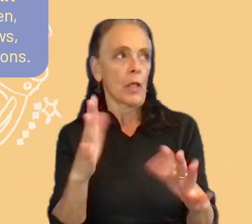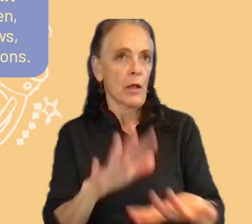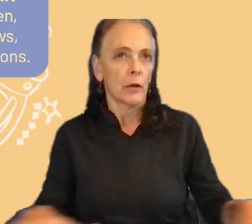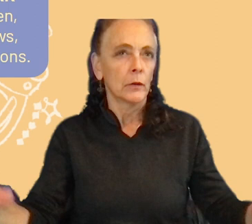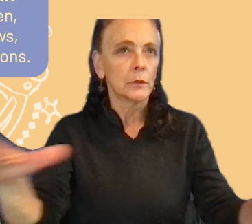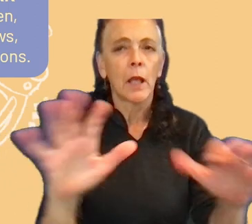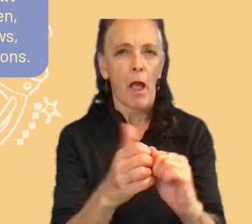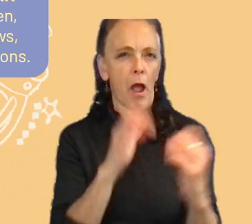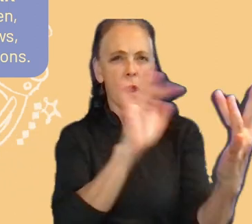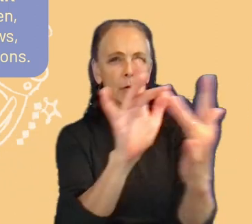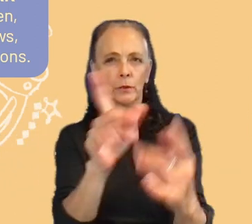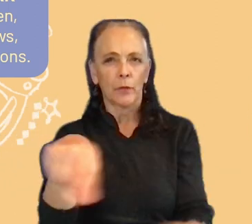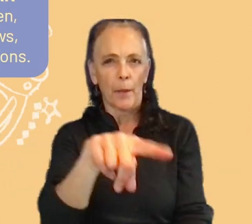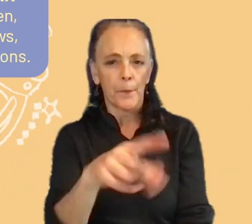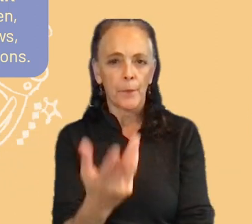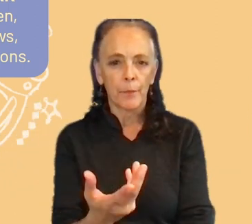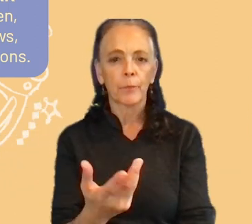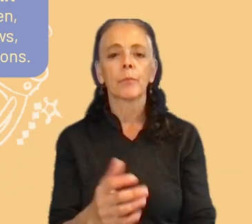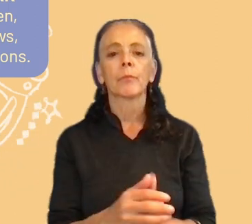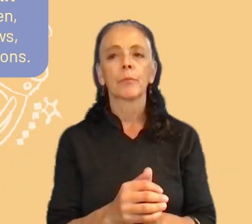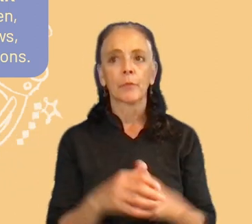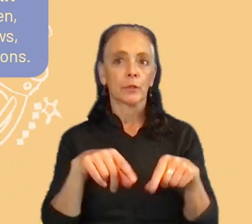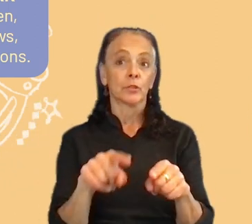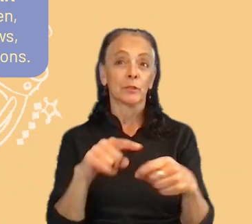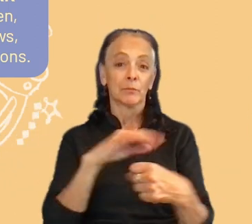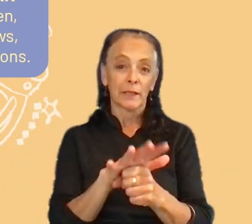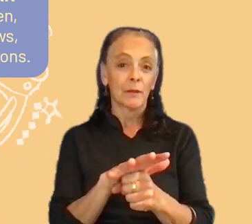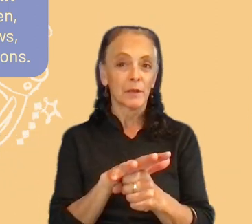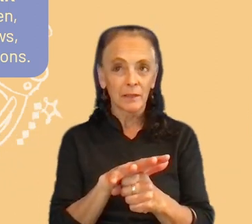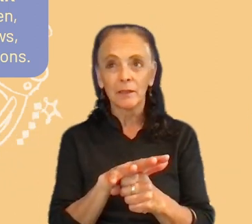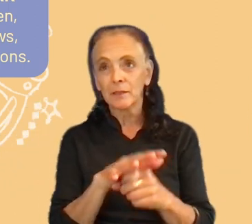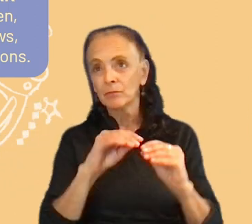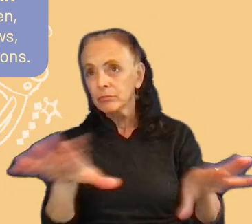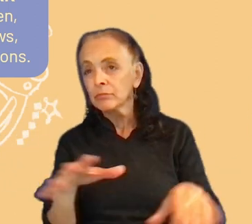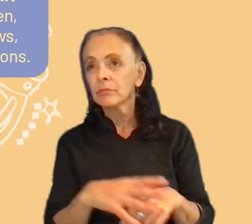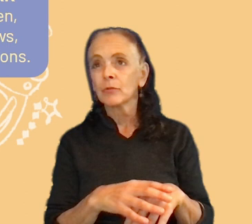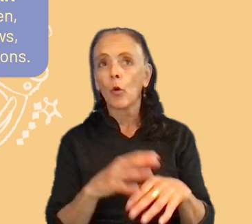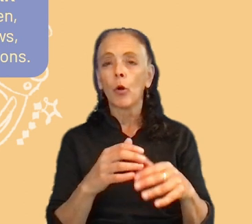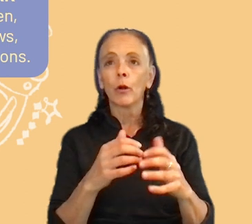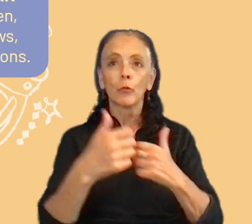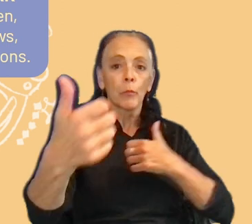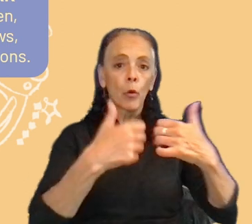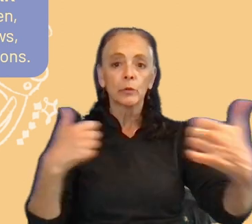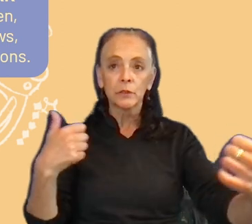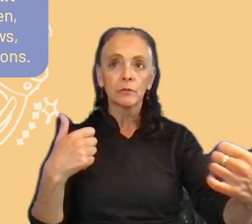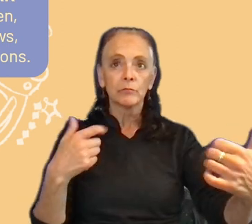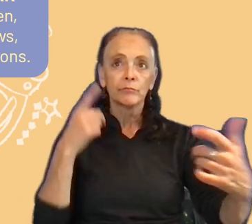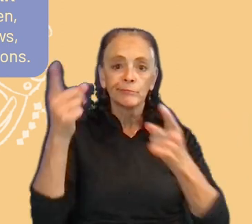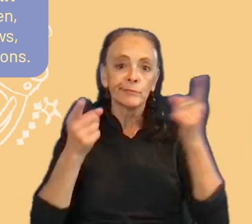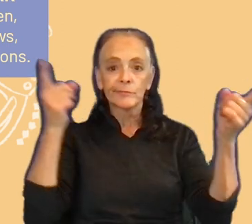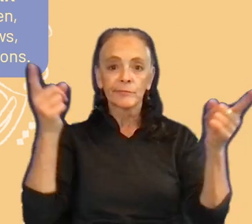we going to reach them in this pandemic context or this remote work